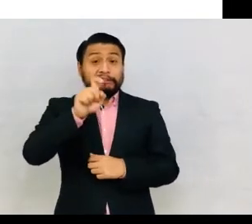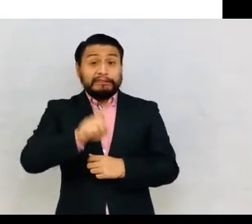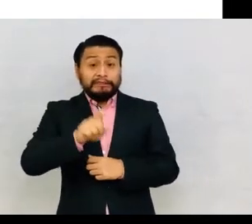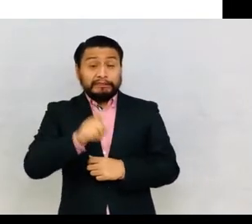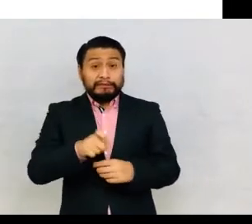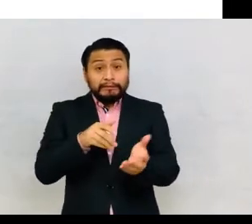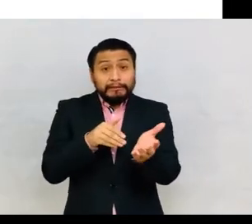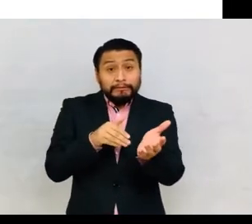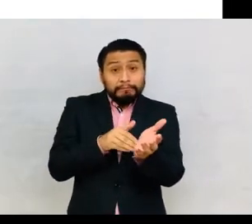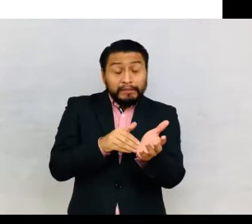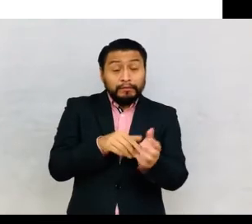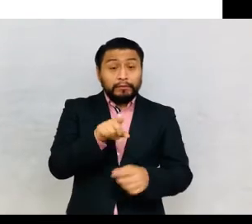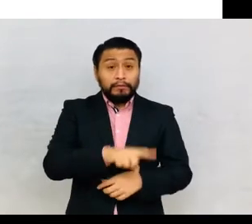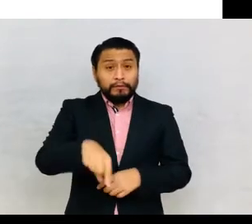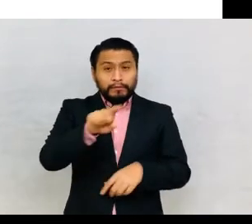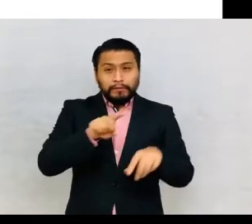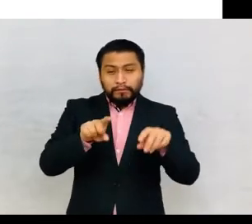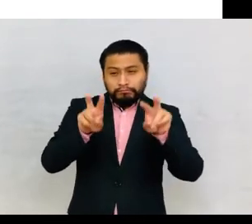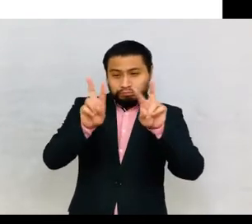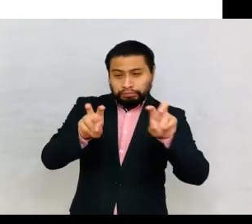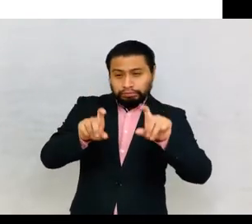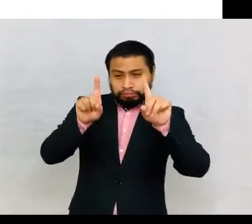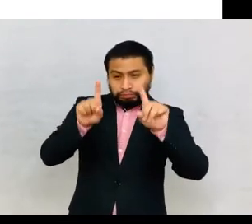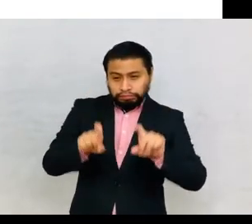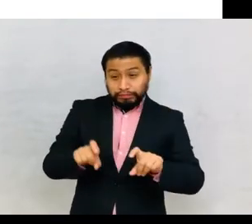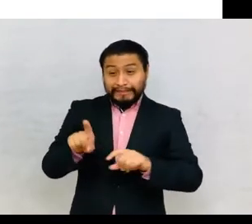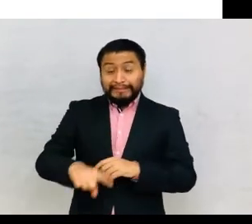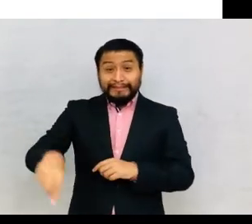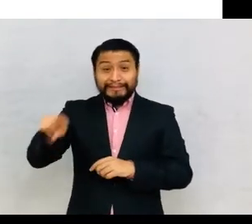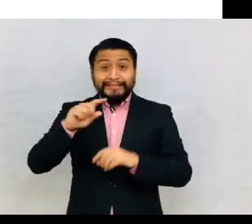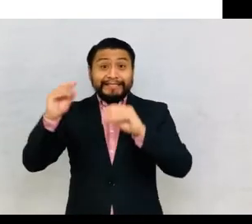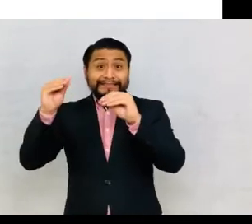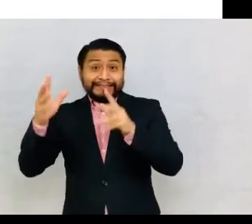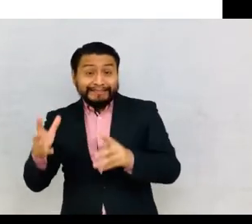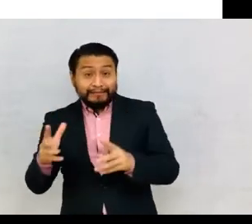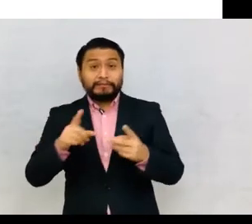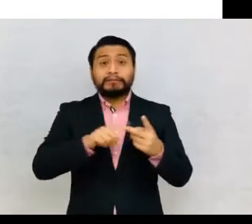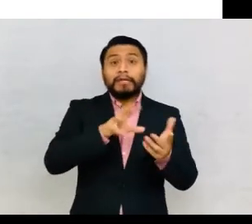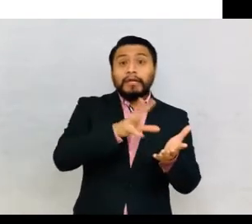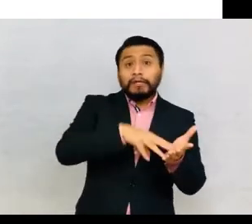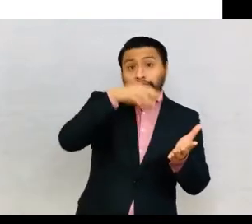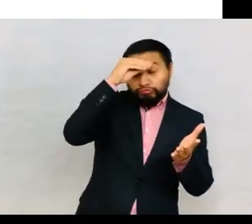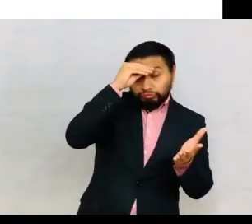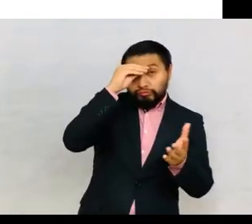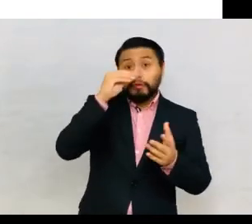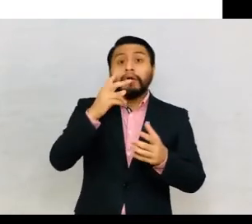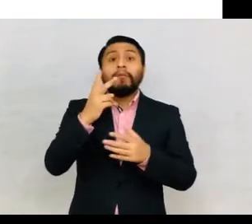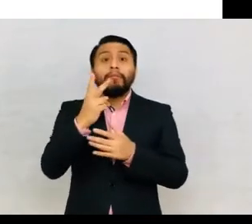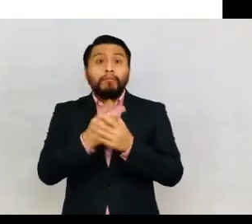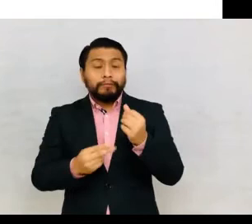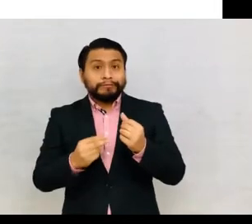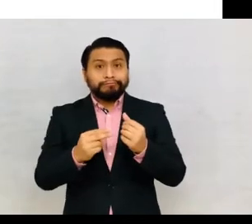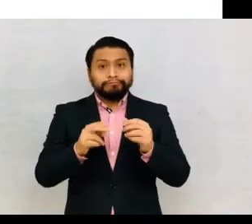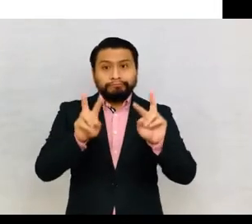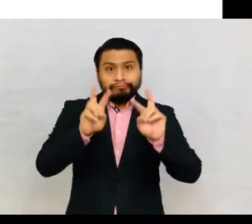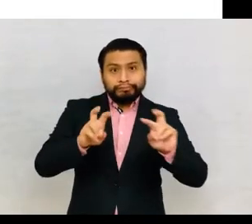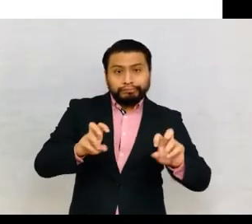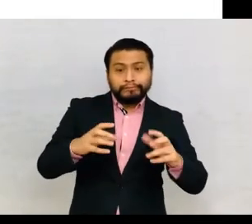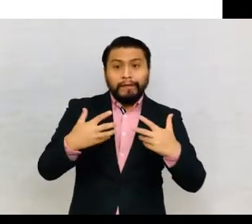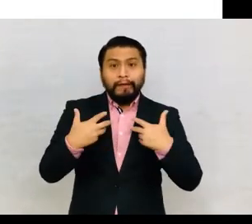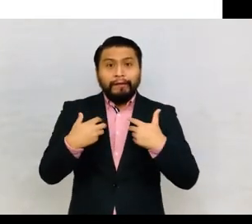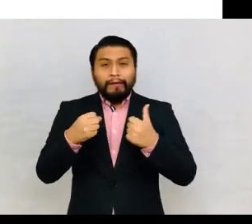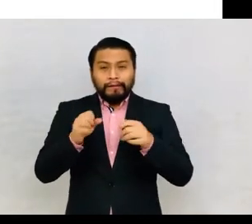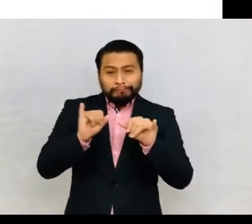National Medical Institute to evaluate and measure the health of teachers and students. These government-sponsored medical interventions